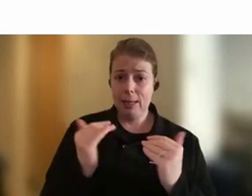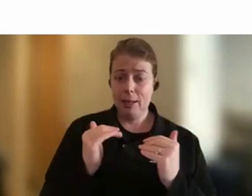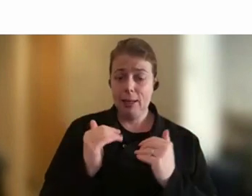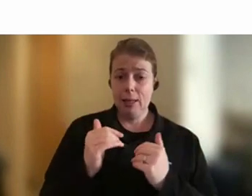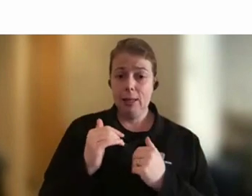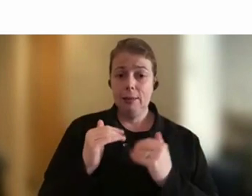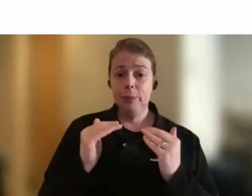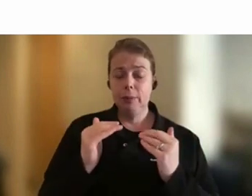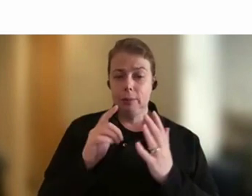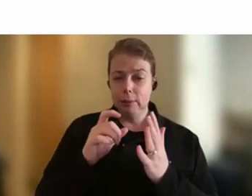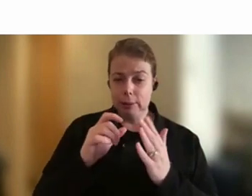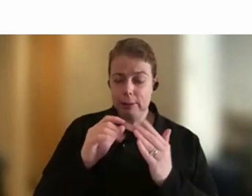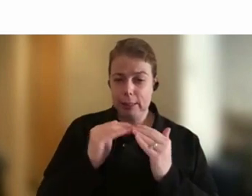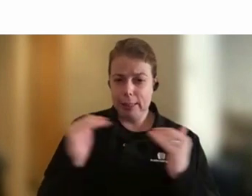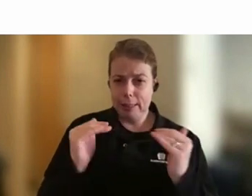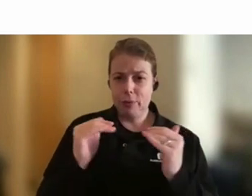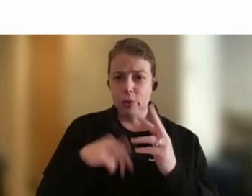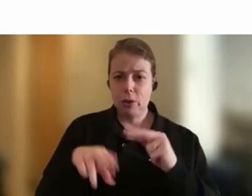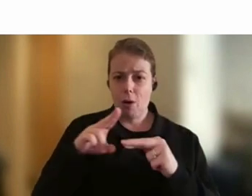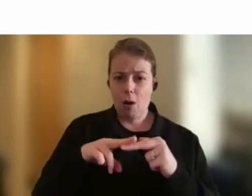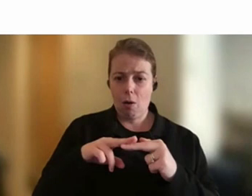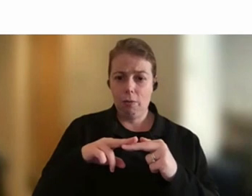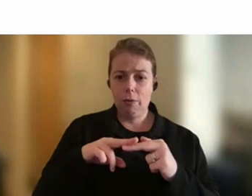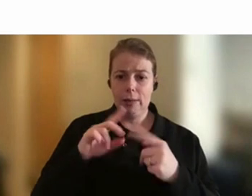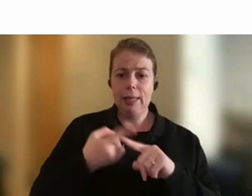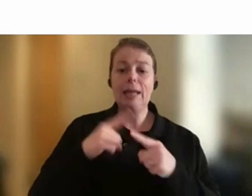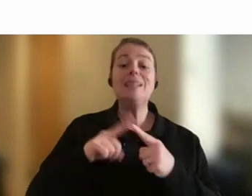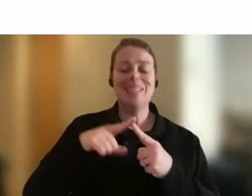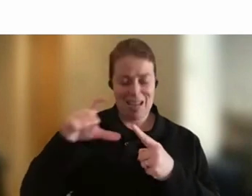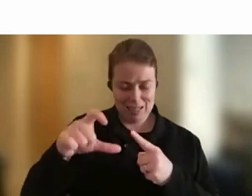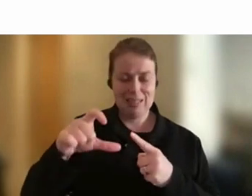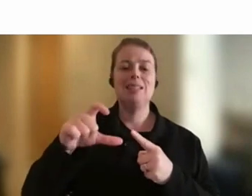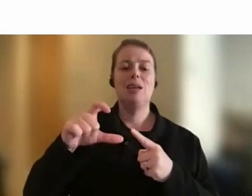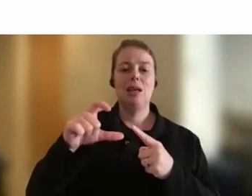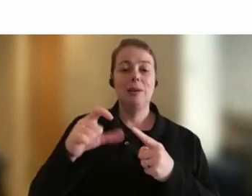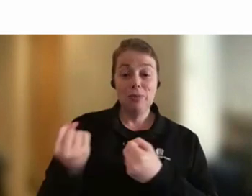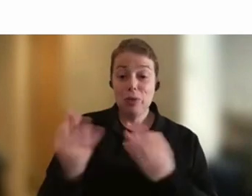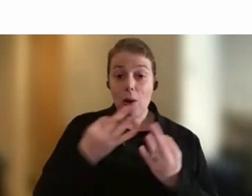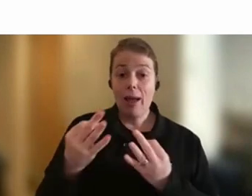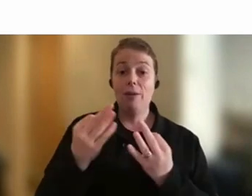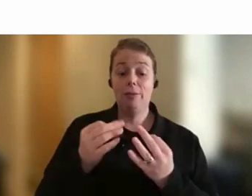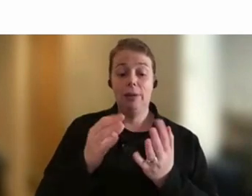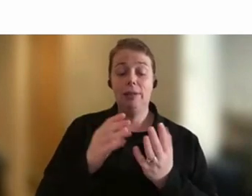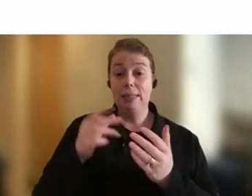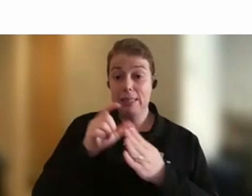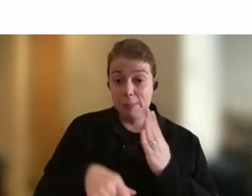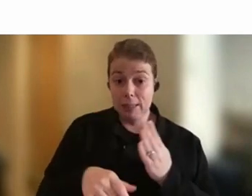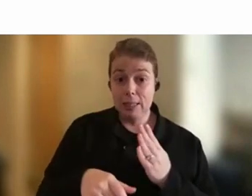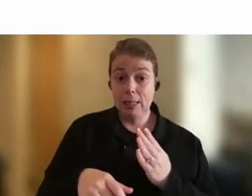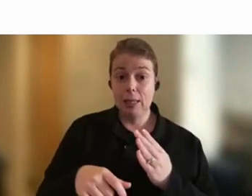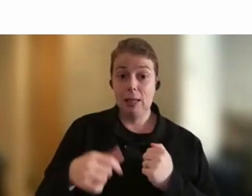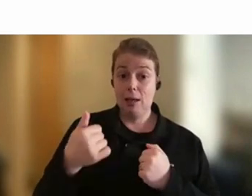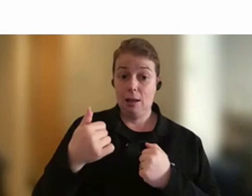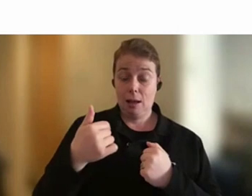I've been very open that my KPI in this role is to have a person with disability in the CEO role within